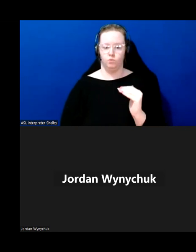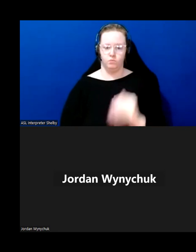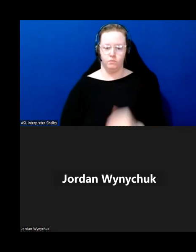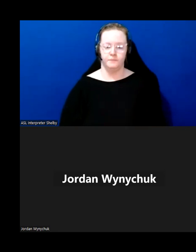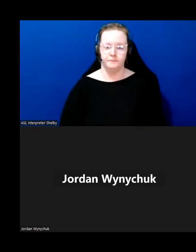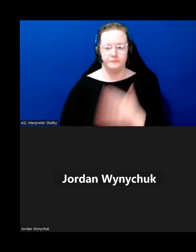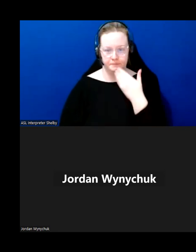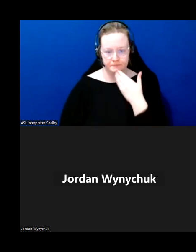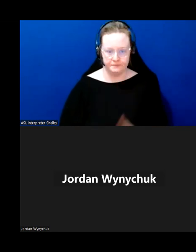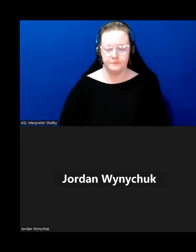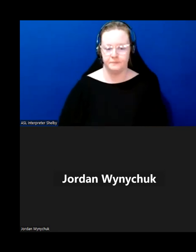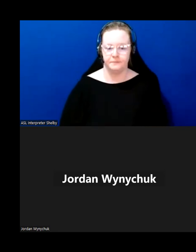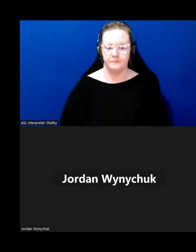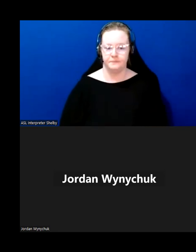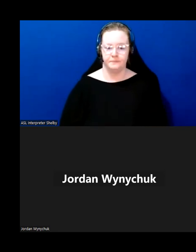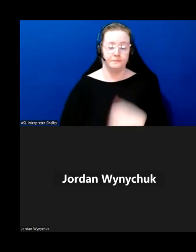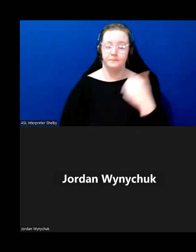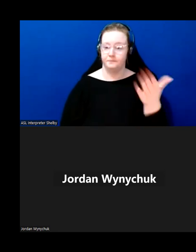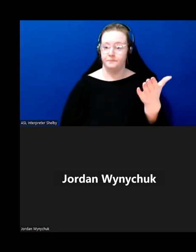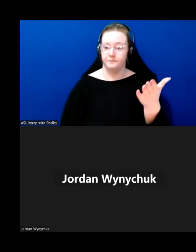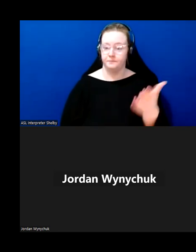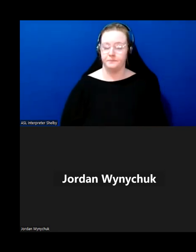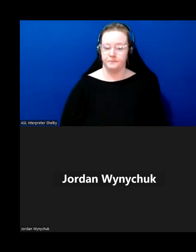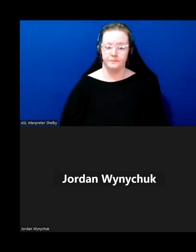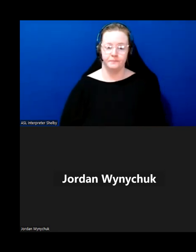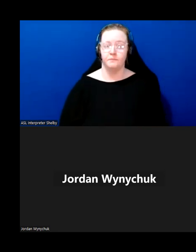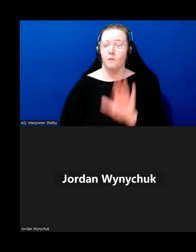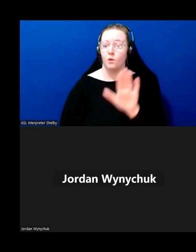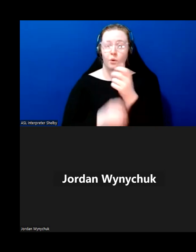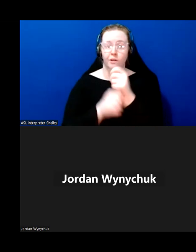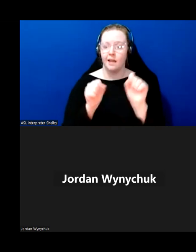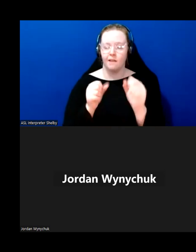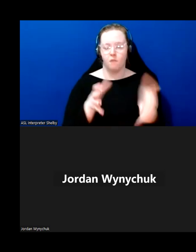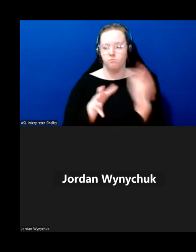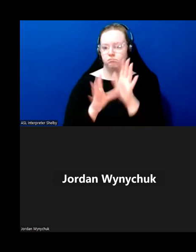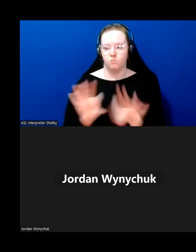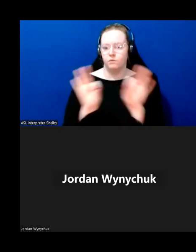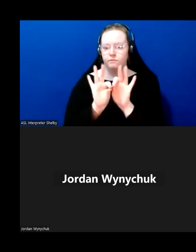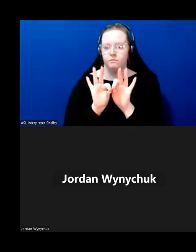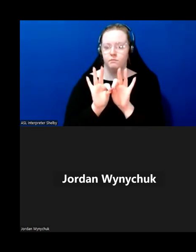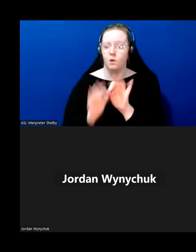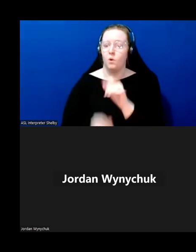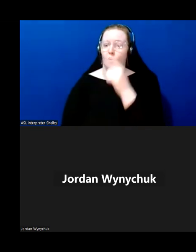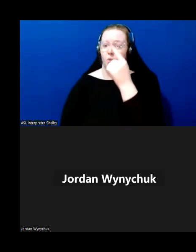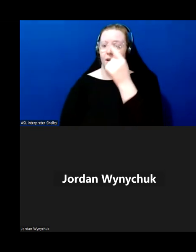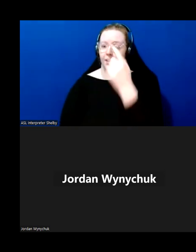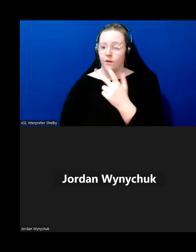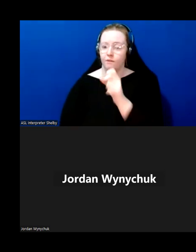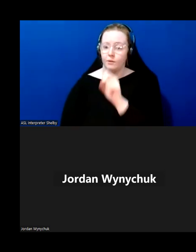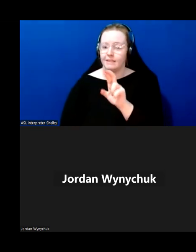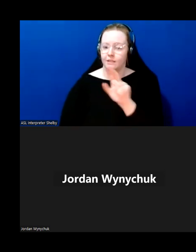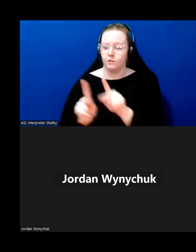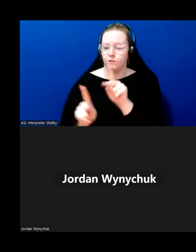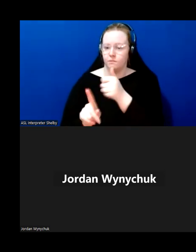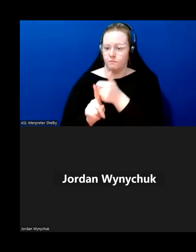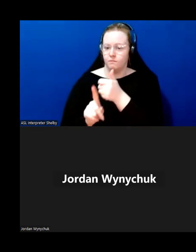thank you um so first off uh your safety is important one in three seniors will fall every year 50 of